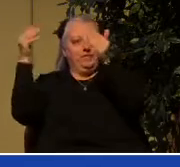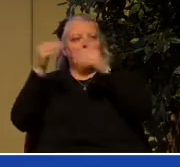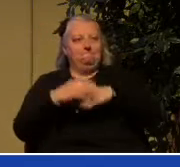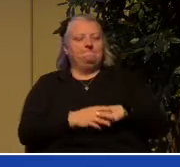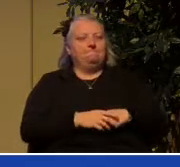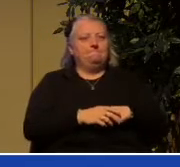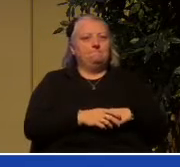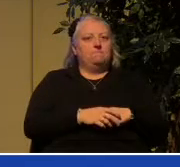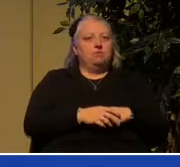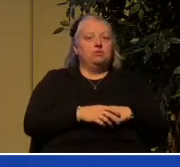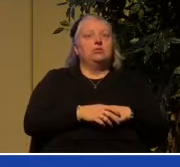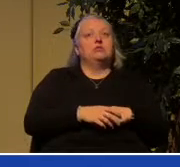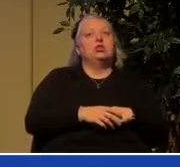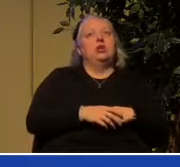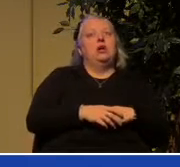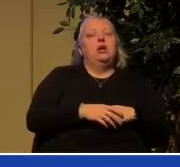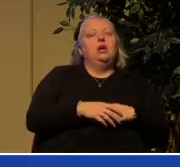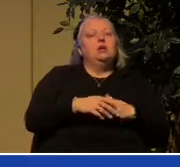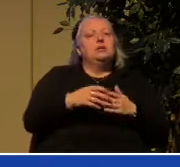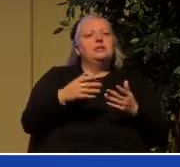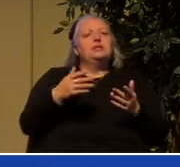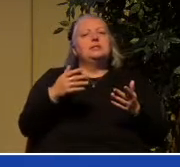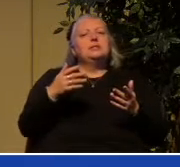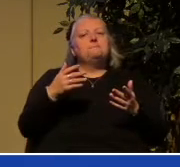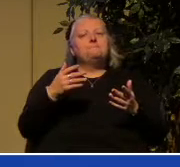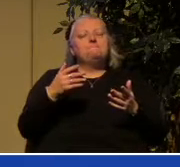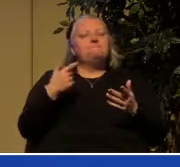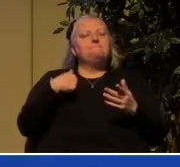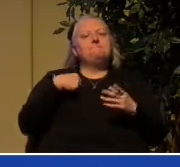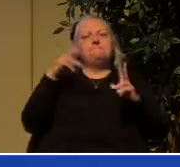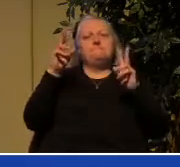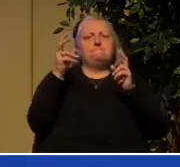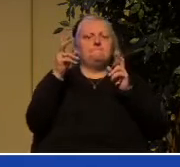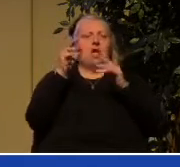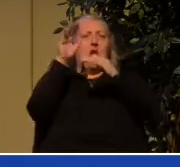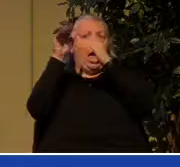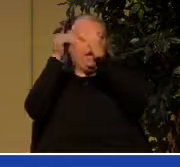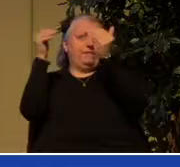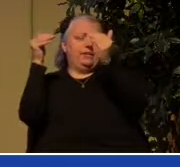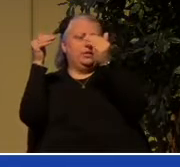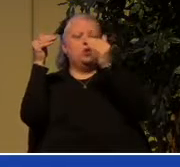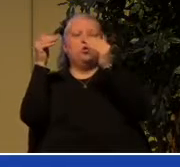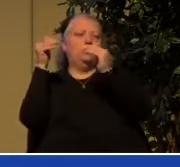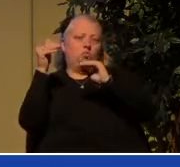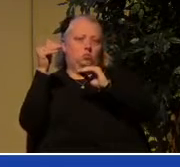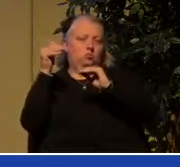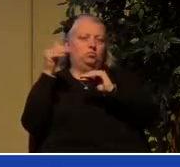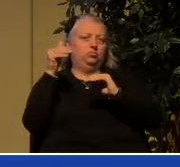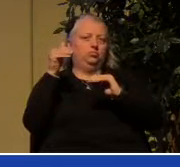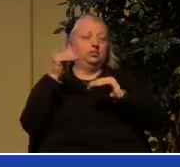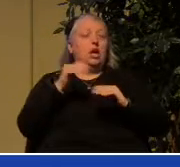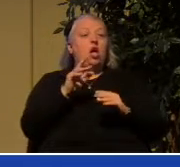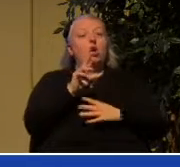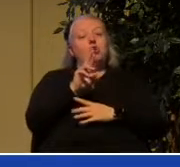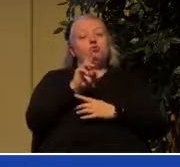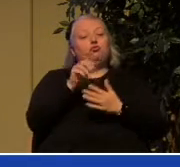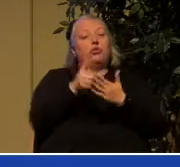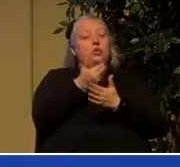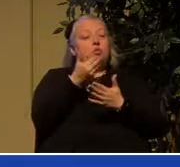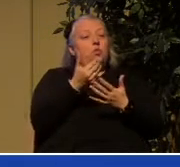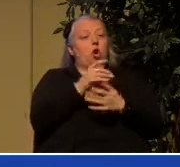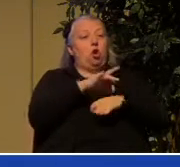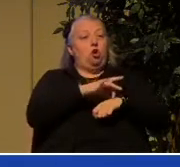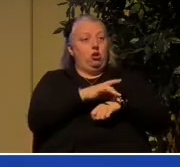inheritance and I don't just say heaven because heaven is not our eternal home our renewed earth is our